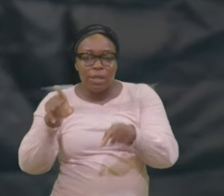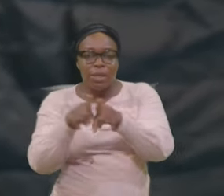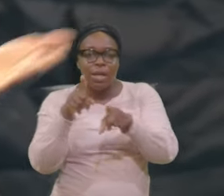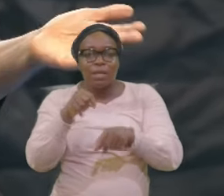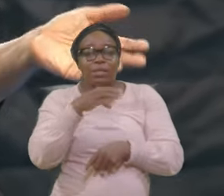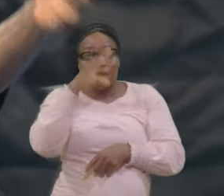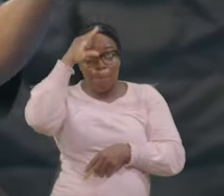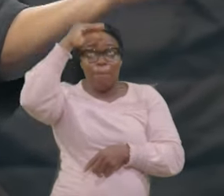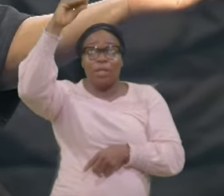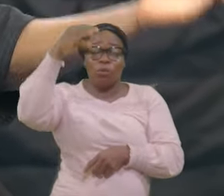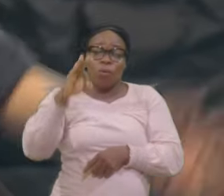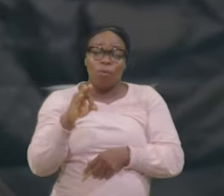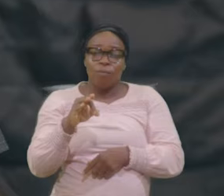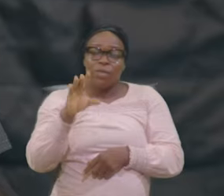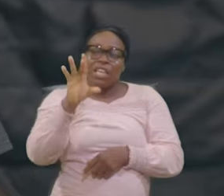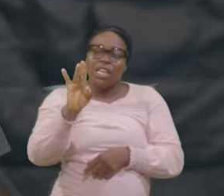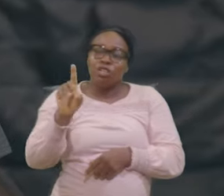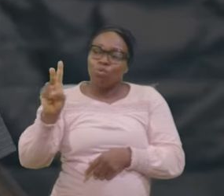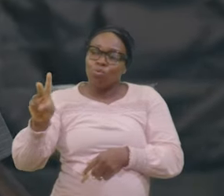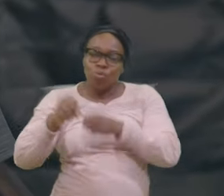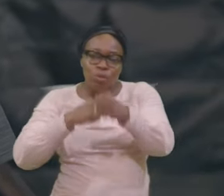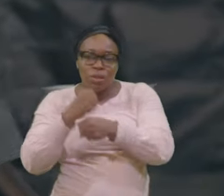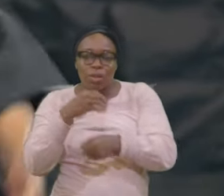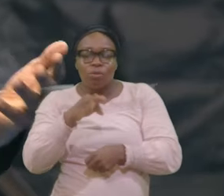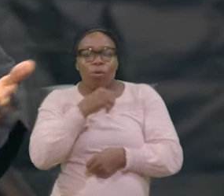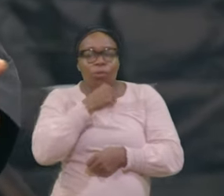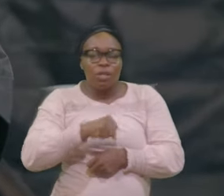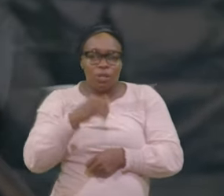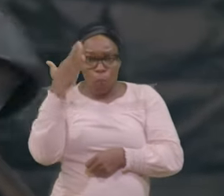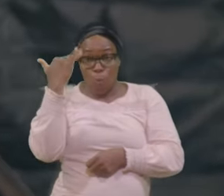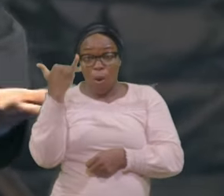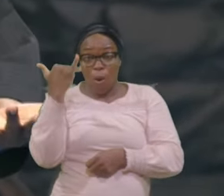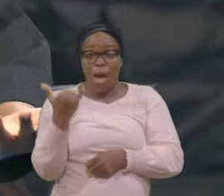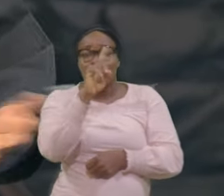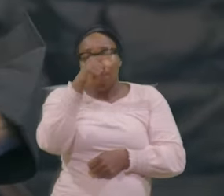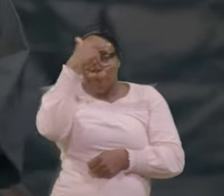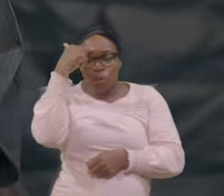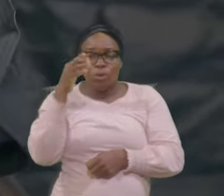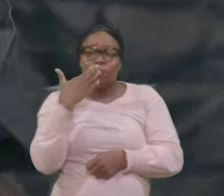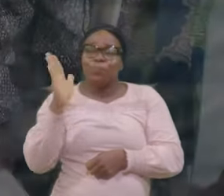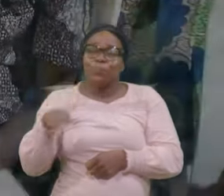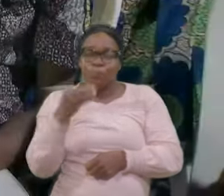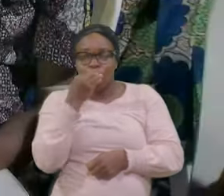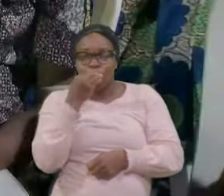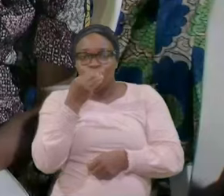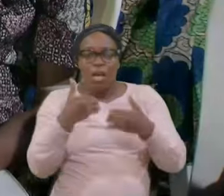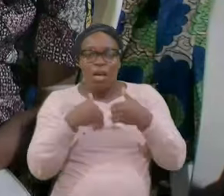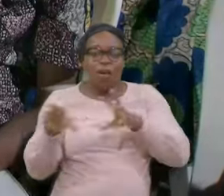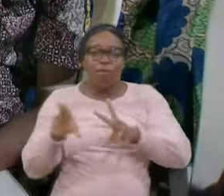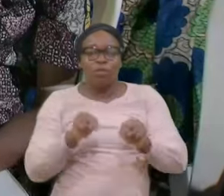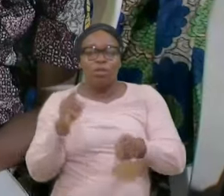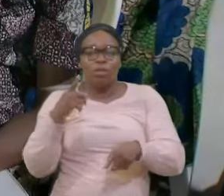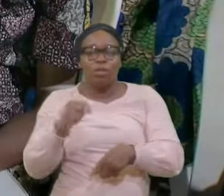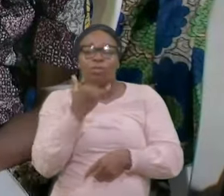Why My nutrition Has done The work Why The suffering Has done The work